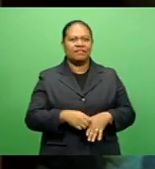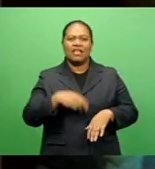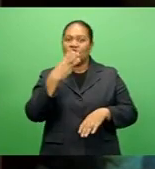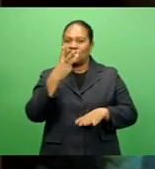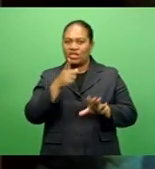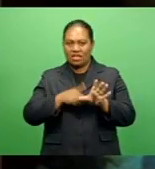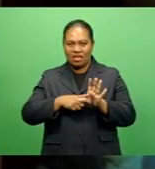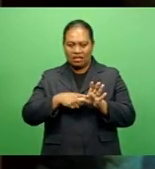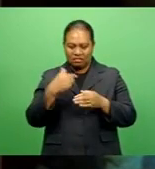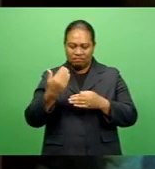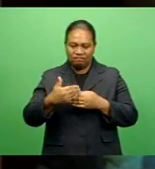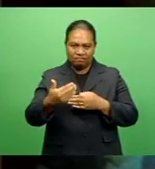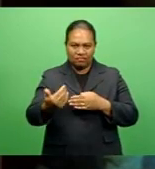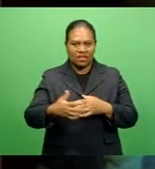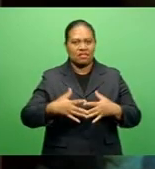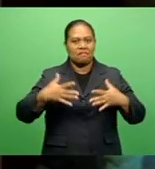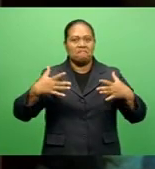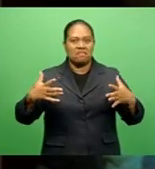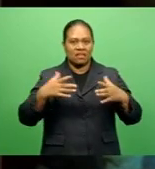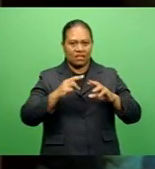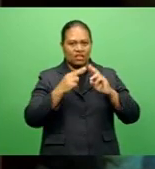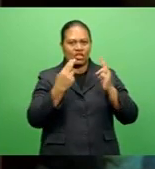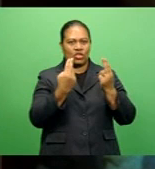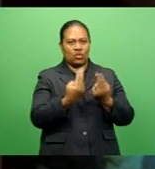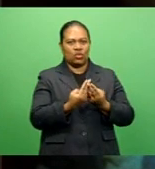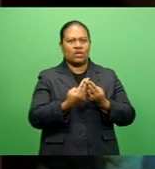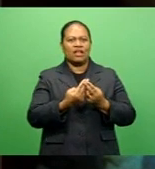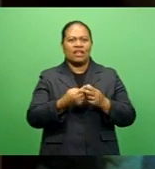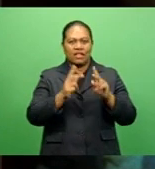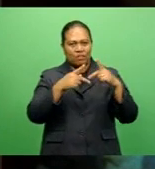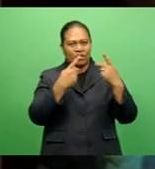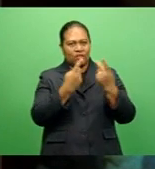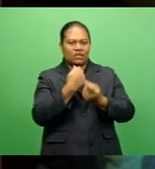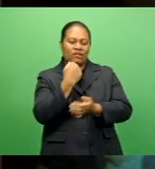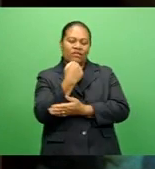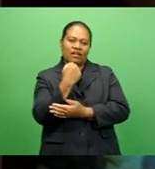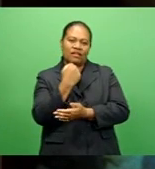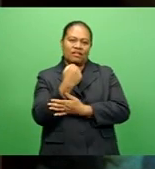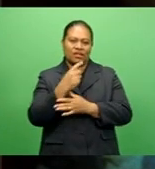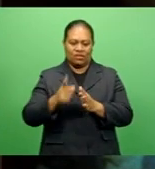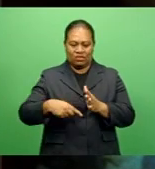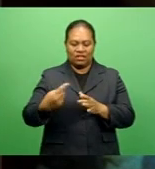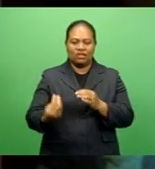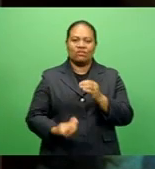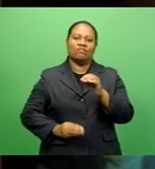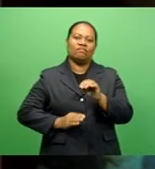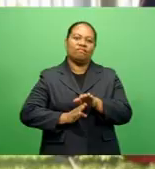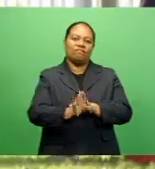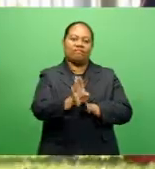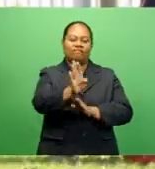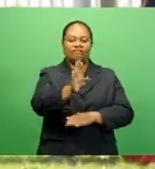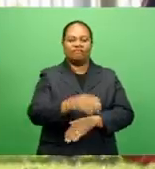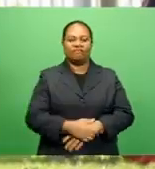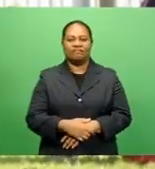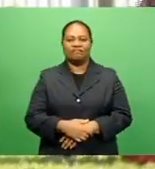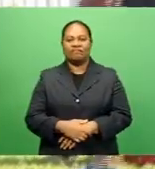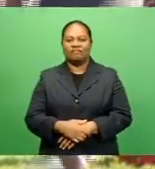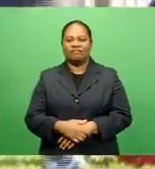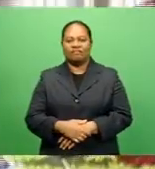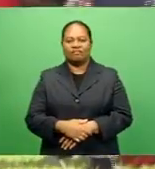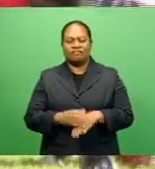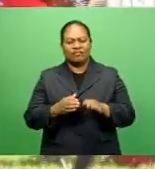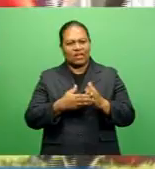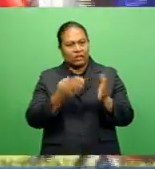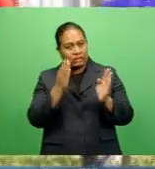in a row, the largest union in provincial rugby continues to grow. Carlaini Tavi reports. The